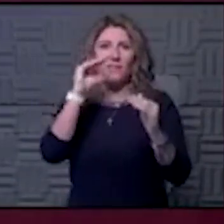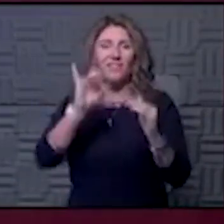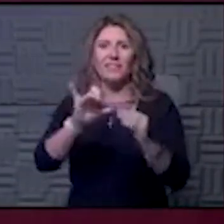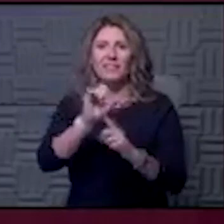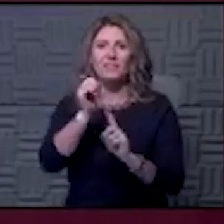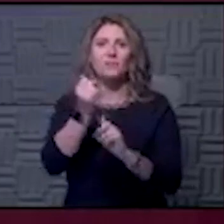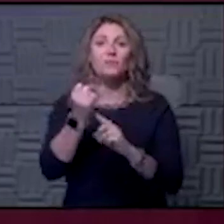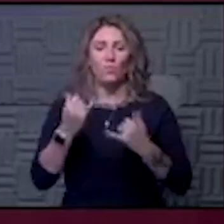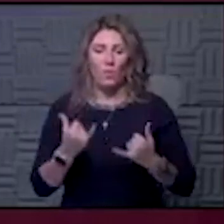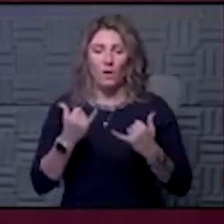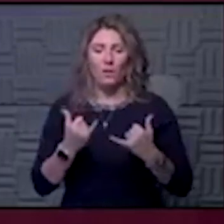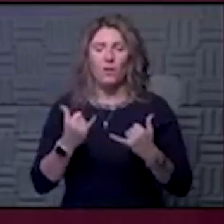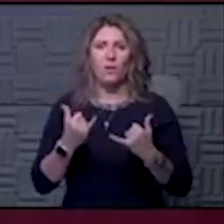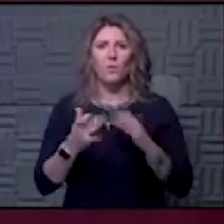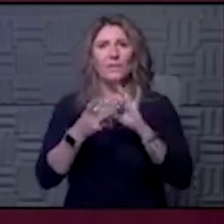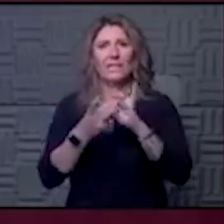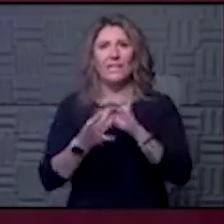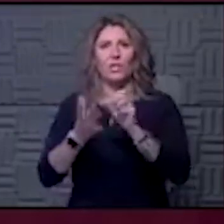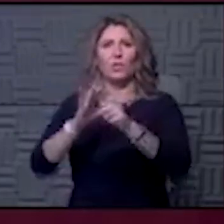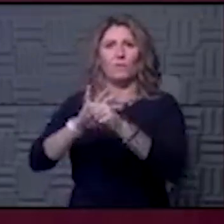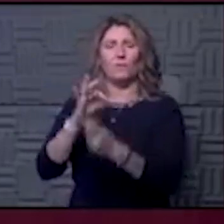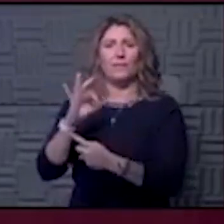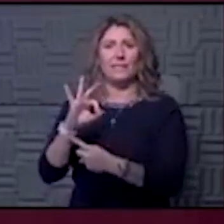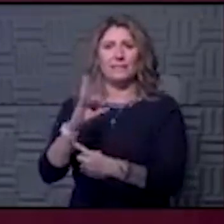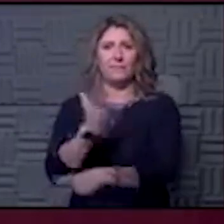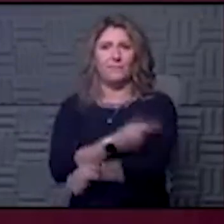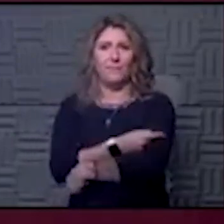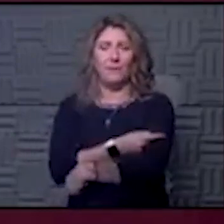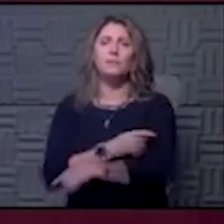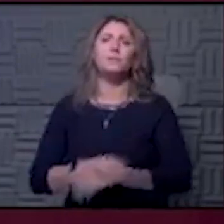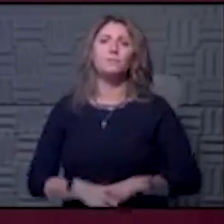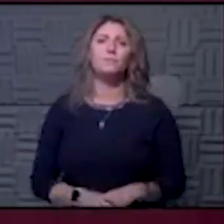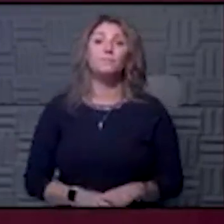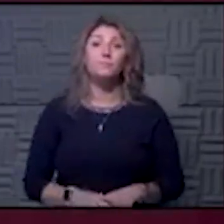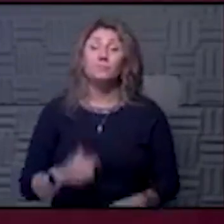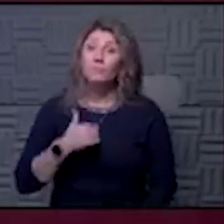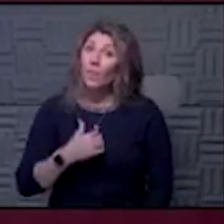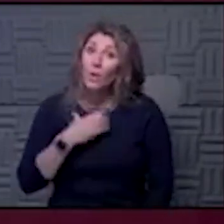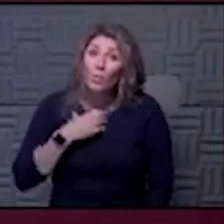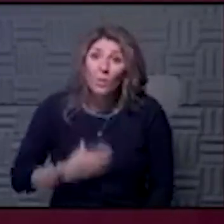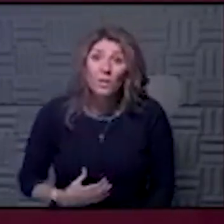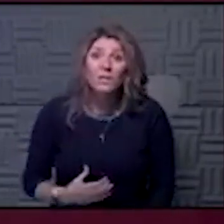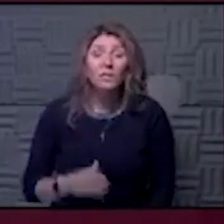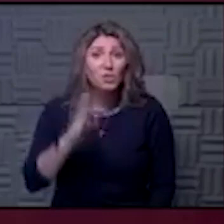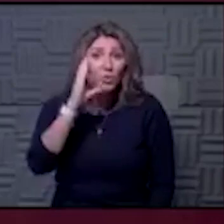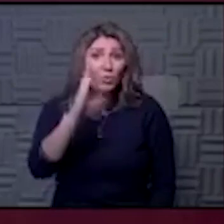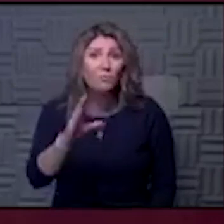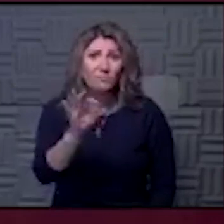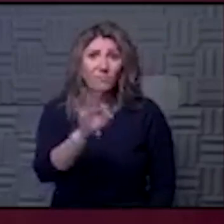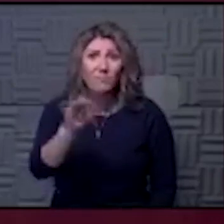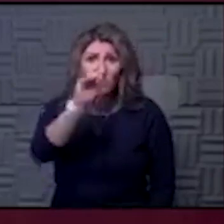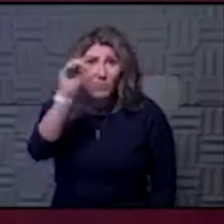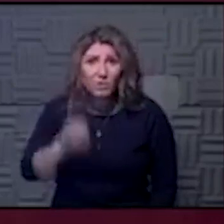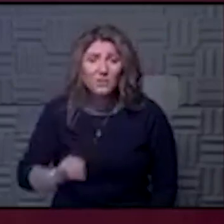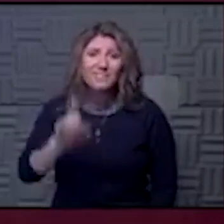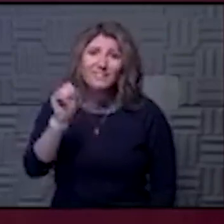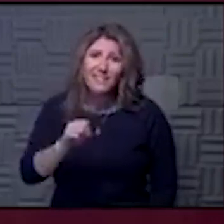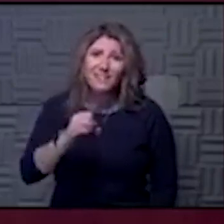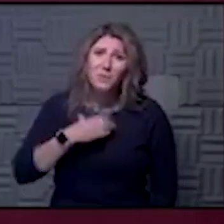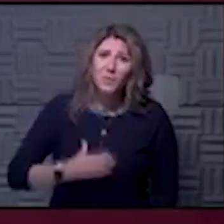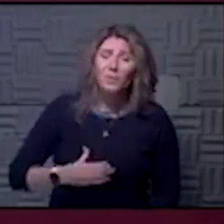the case right now for the coronavirus vaccine. I would wish that it were that way, but